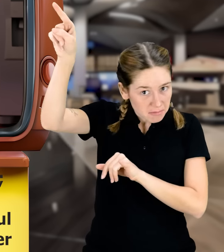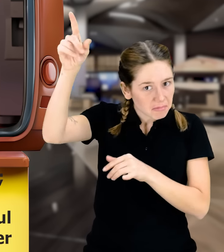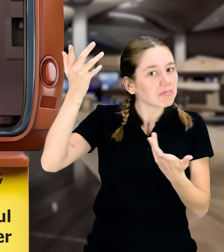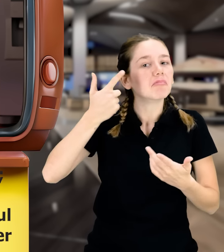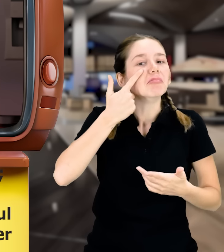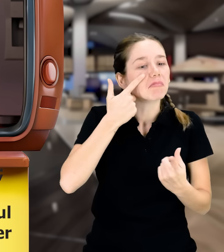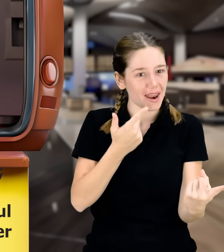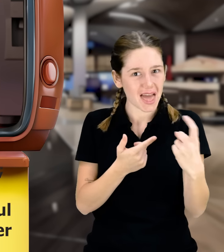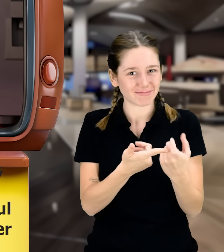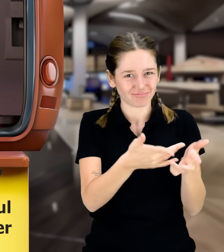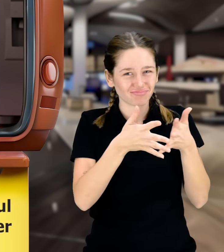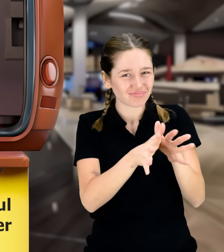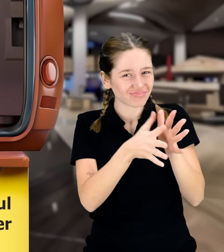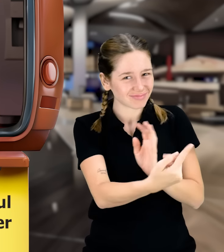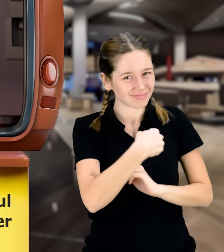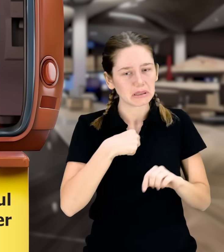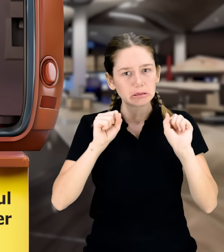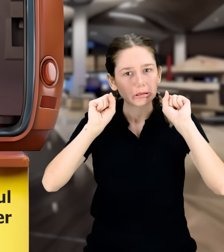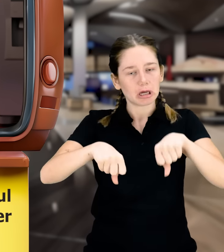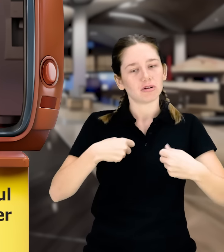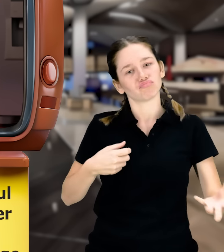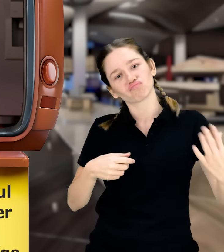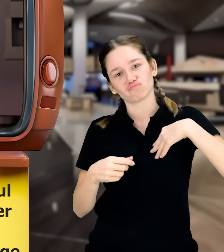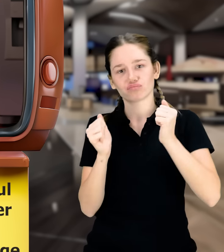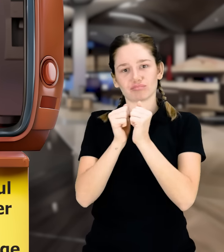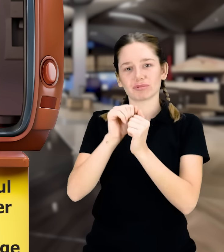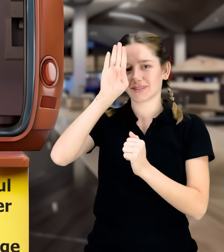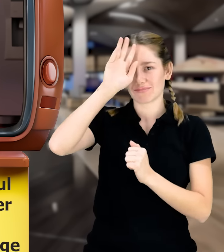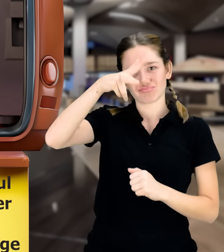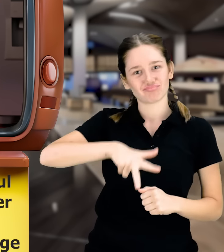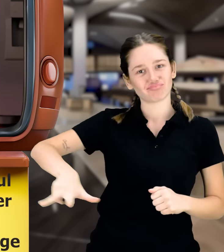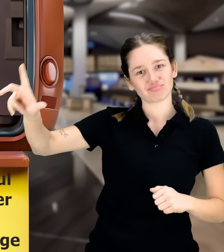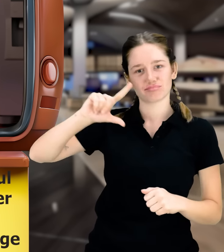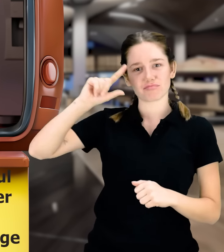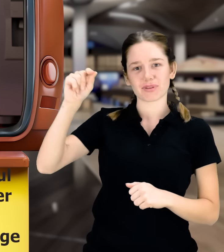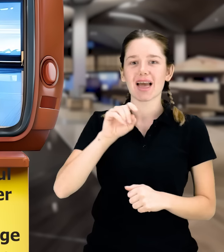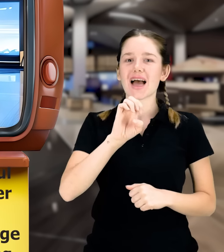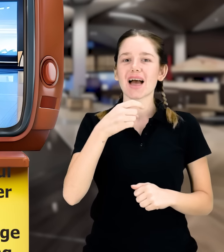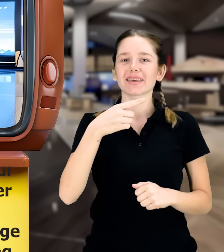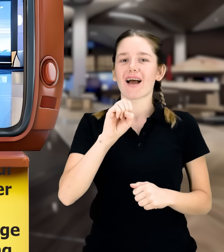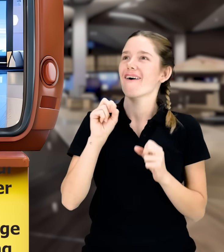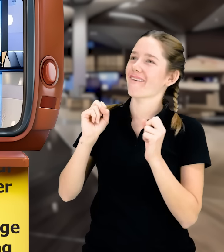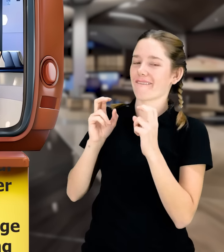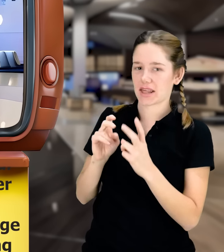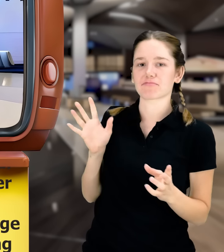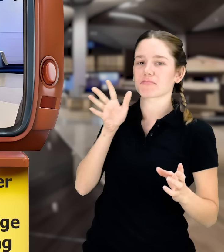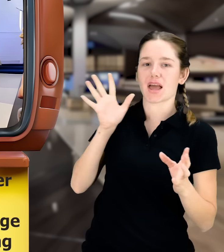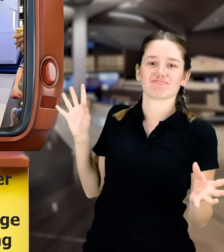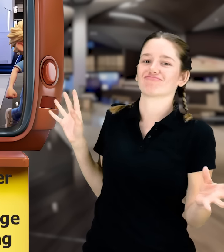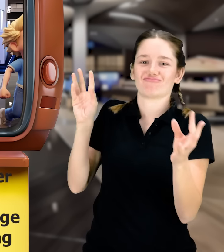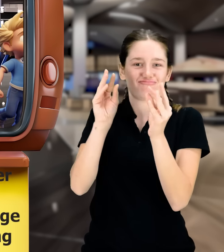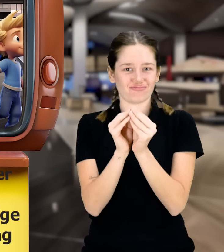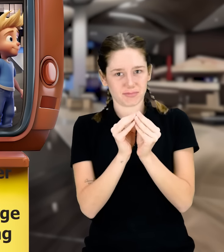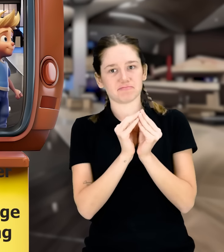wonderful as your dream, and if it's the answer to the riddle. They went to the airport together. As they entered,